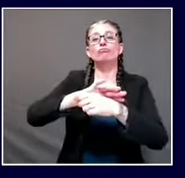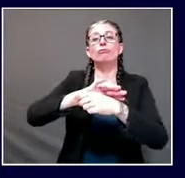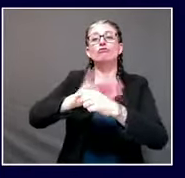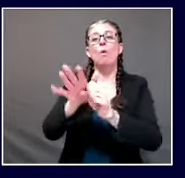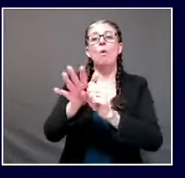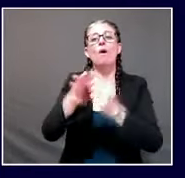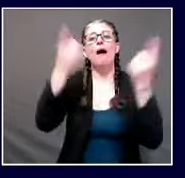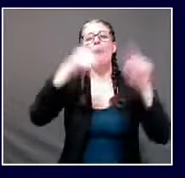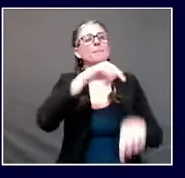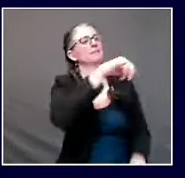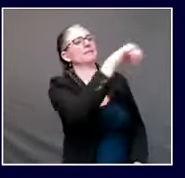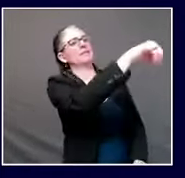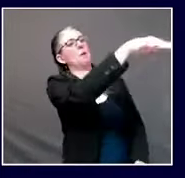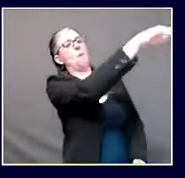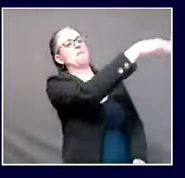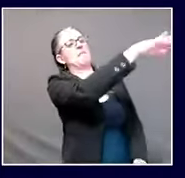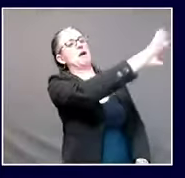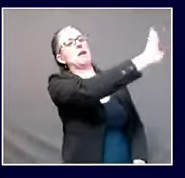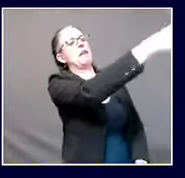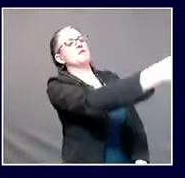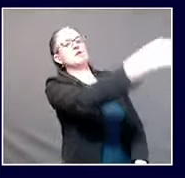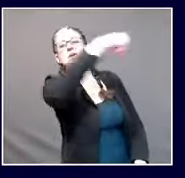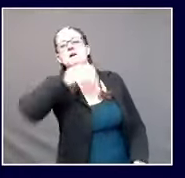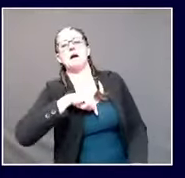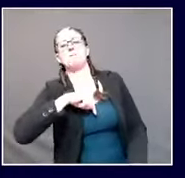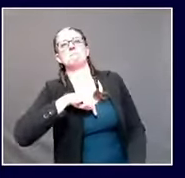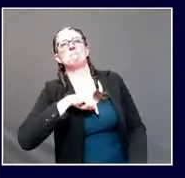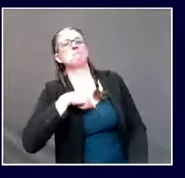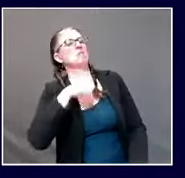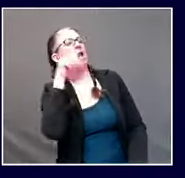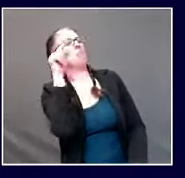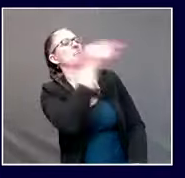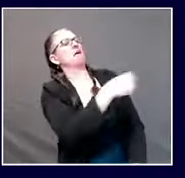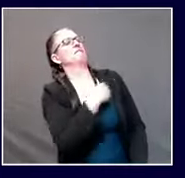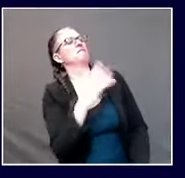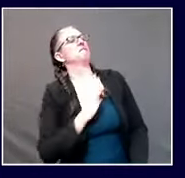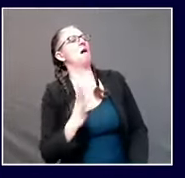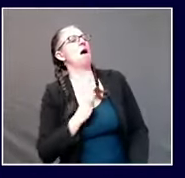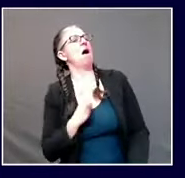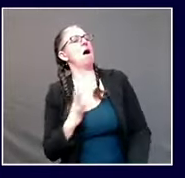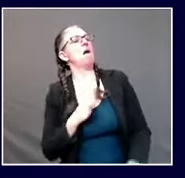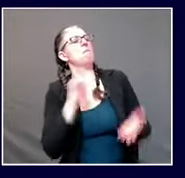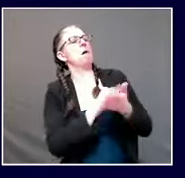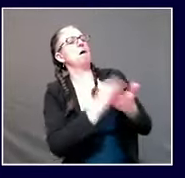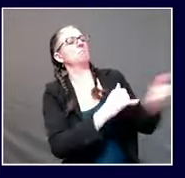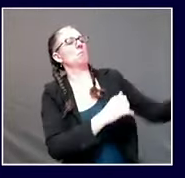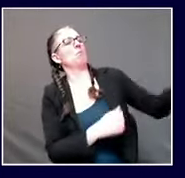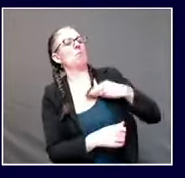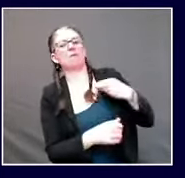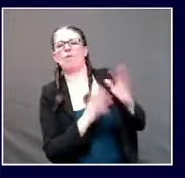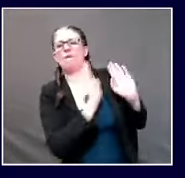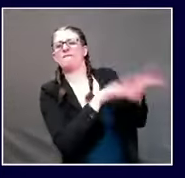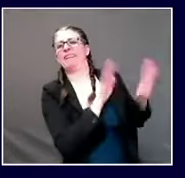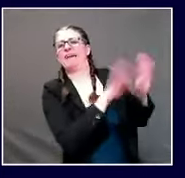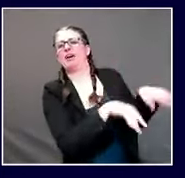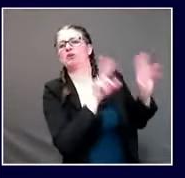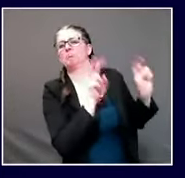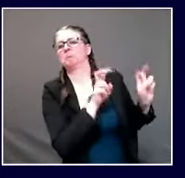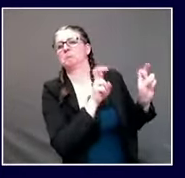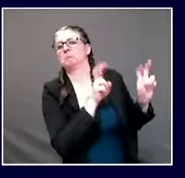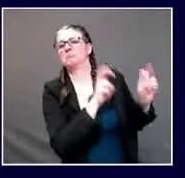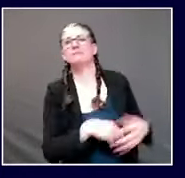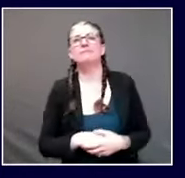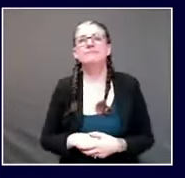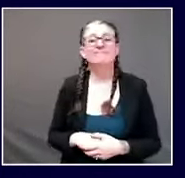cycle of covet where community transmission rates in the community make small household gatherings more